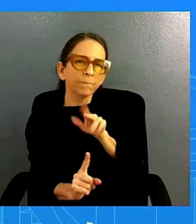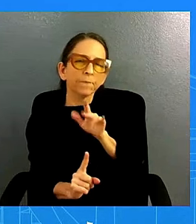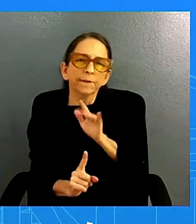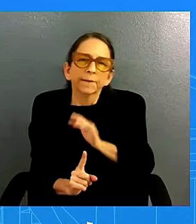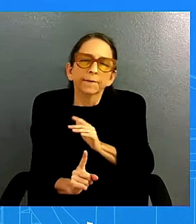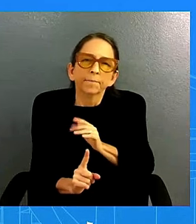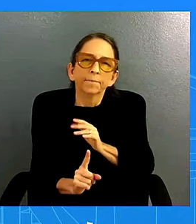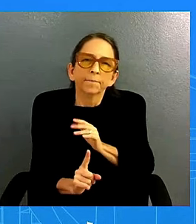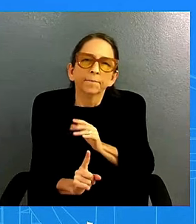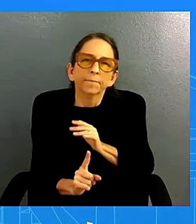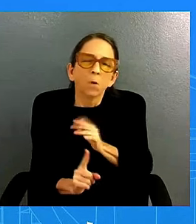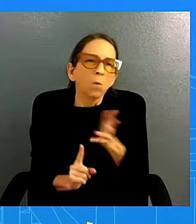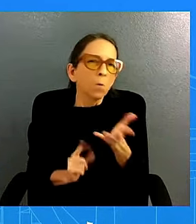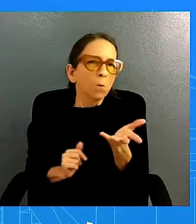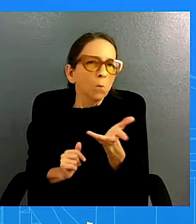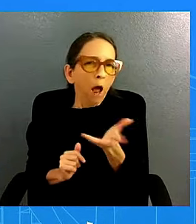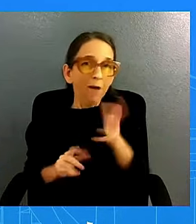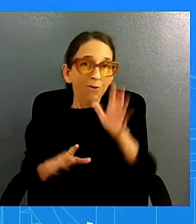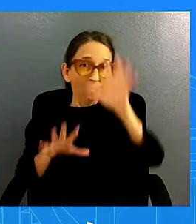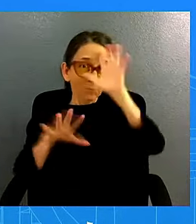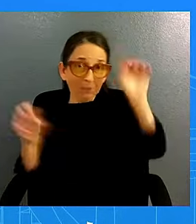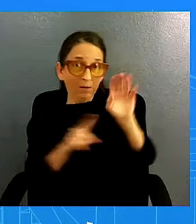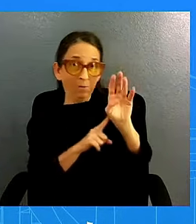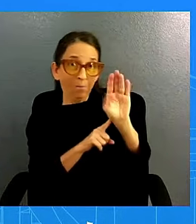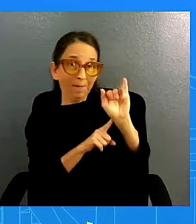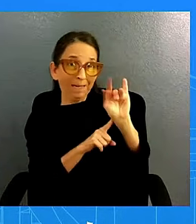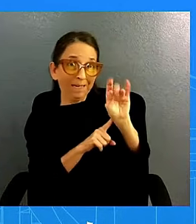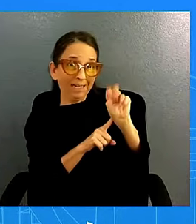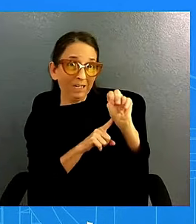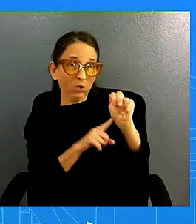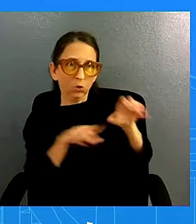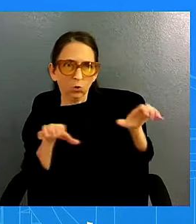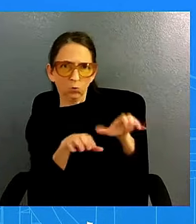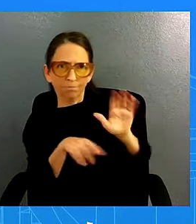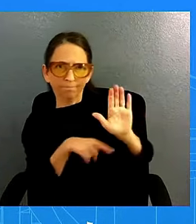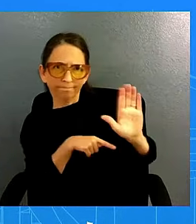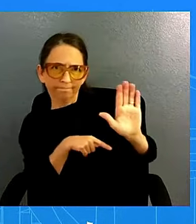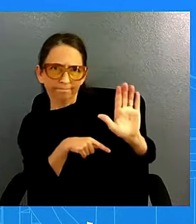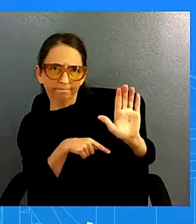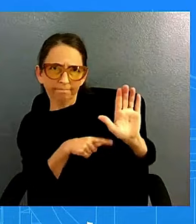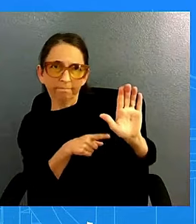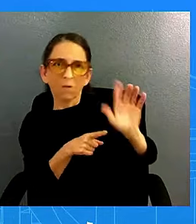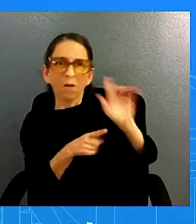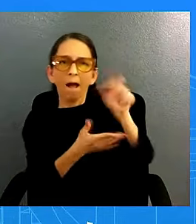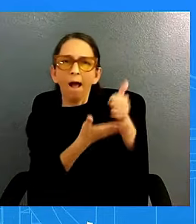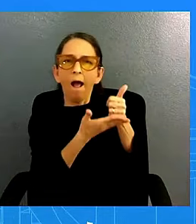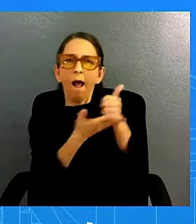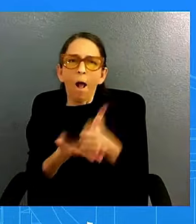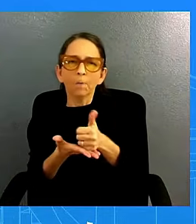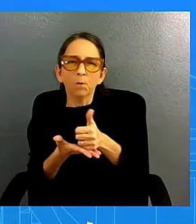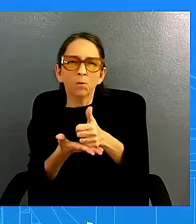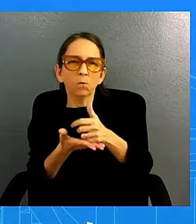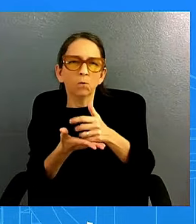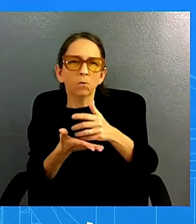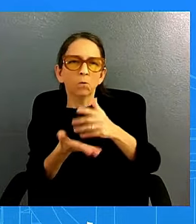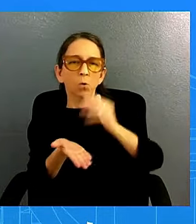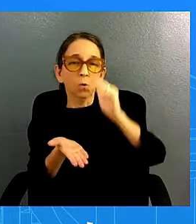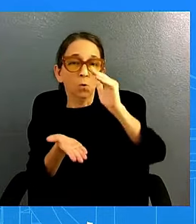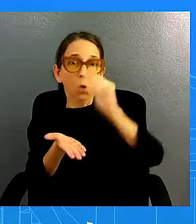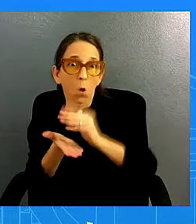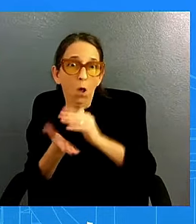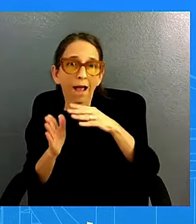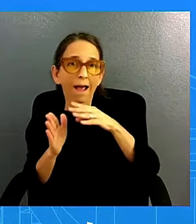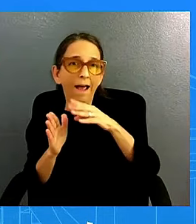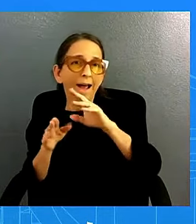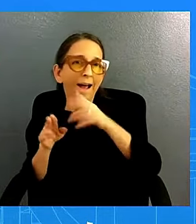those policies helped to lower inflation helped to tackle some of its causes helped to get us where we are today because i